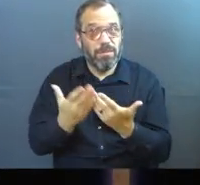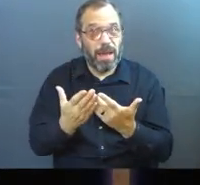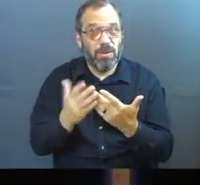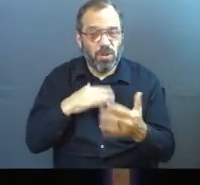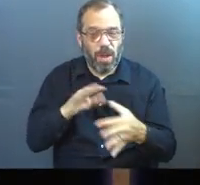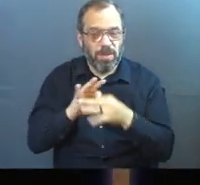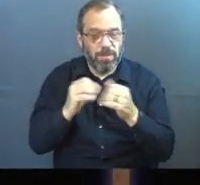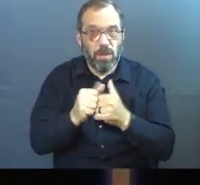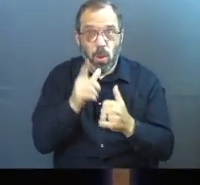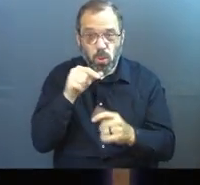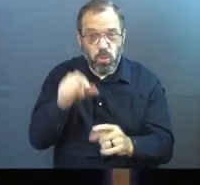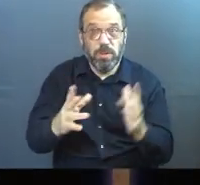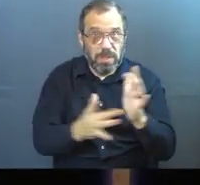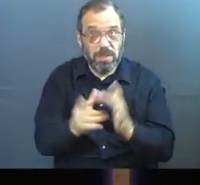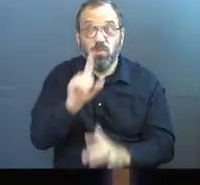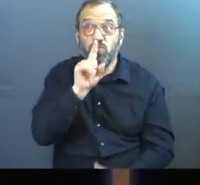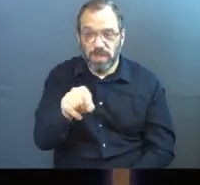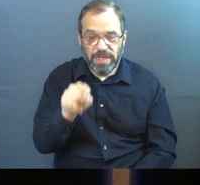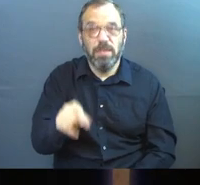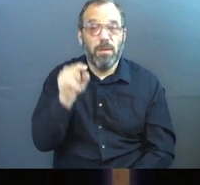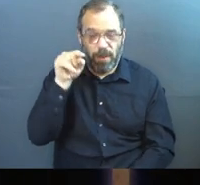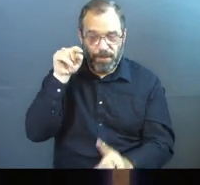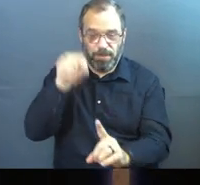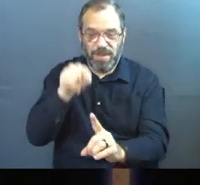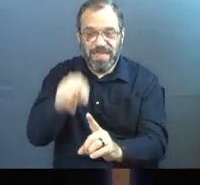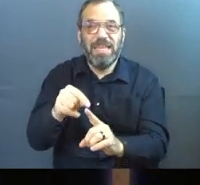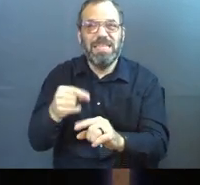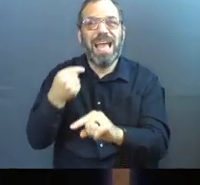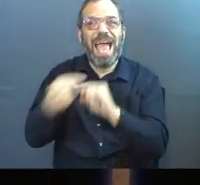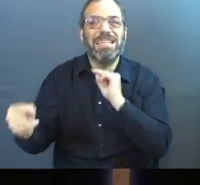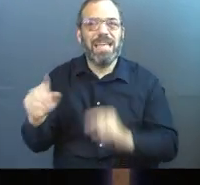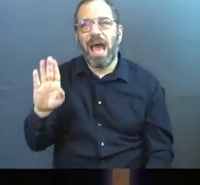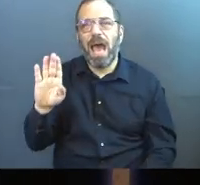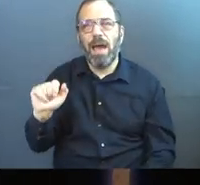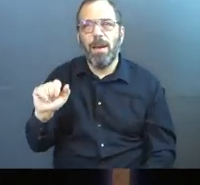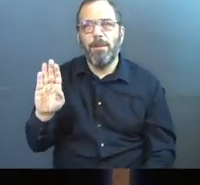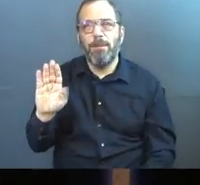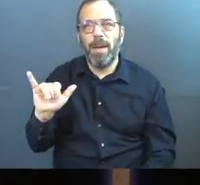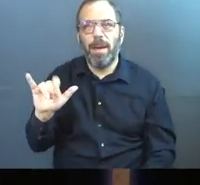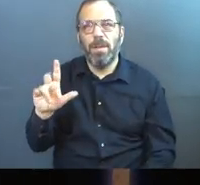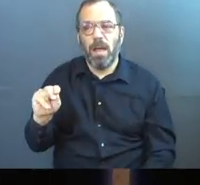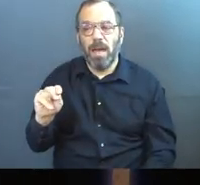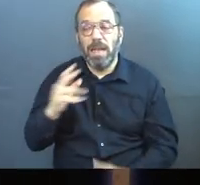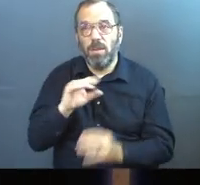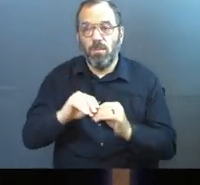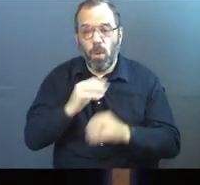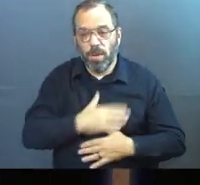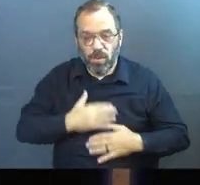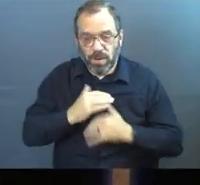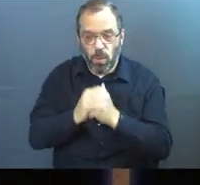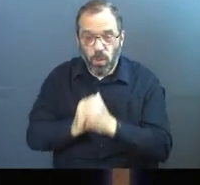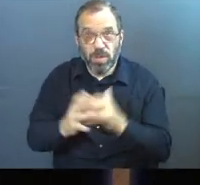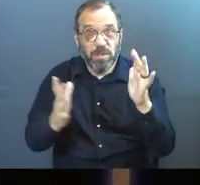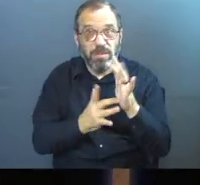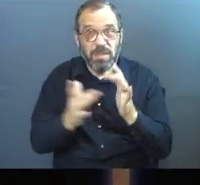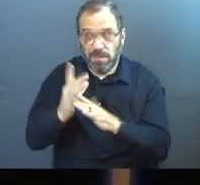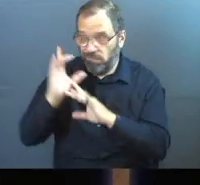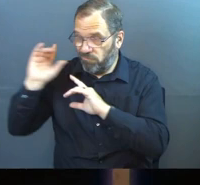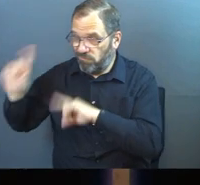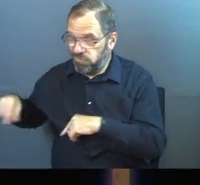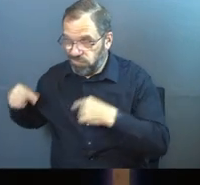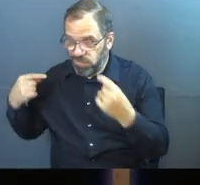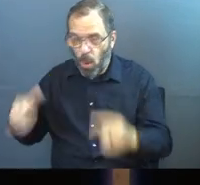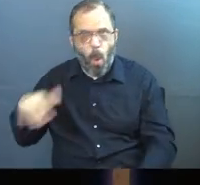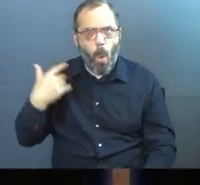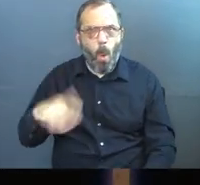to get reacquainted with who he actually is. Because he's the anti-Babylon. And the more you appreciate him, the more you worship him like you've never worshipped him